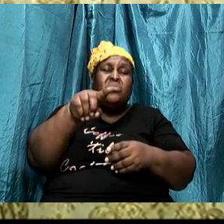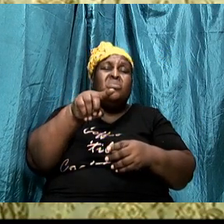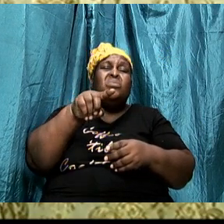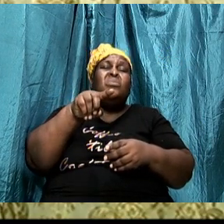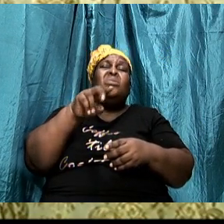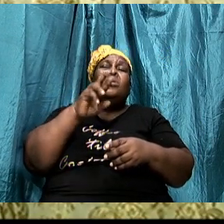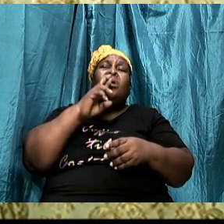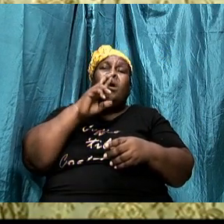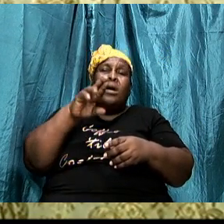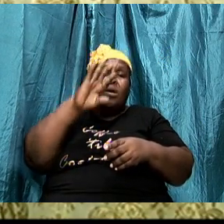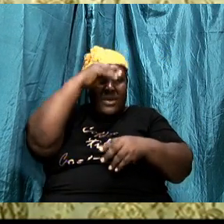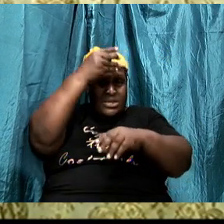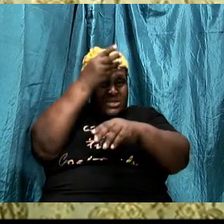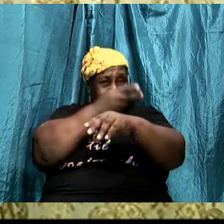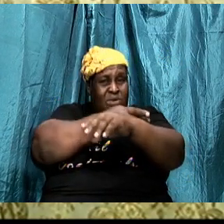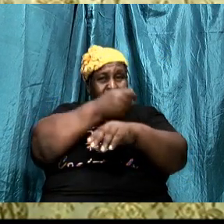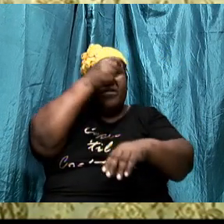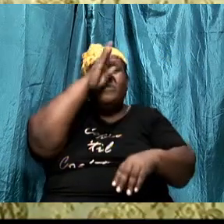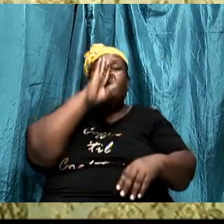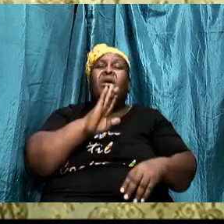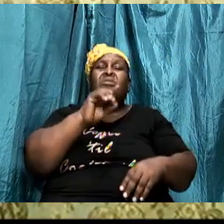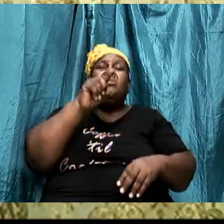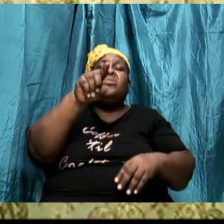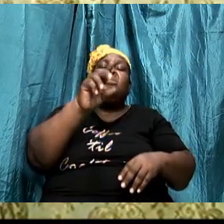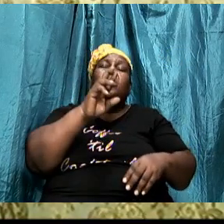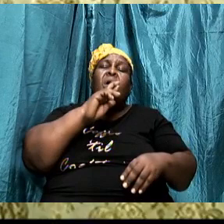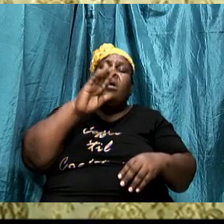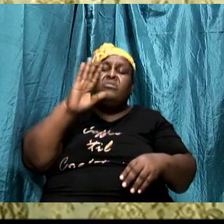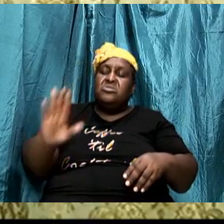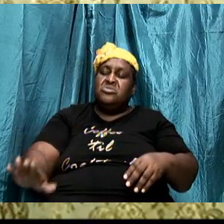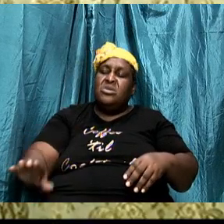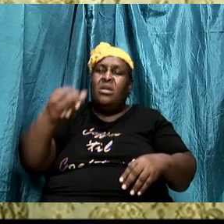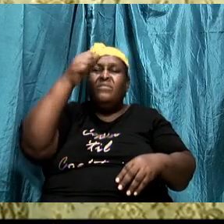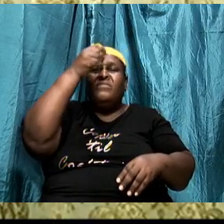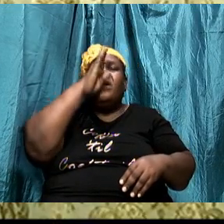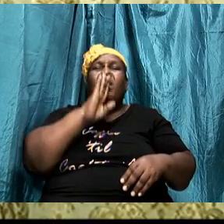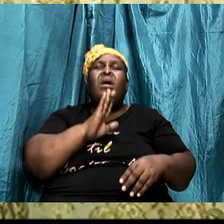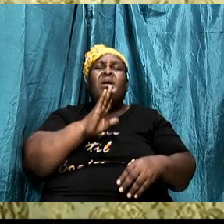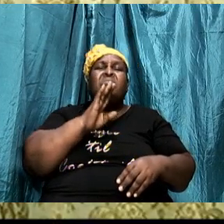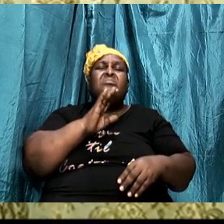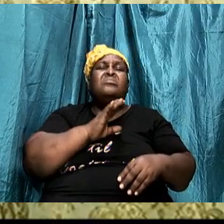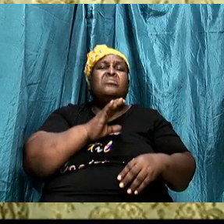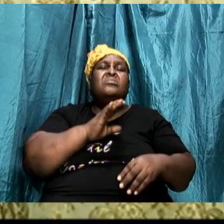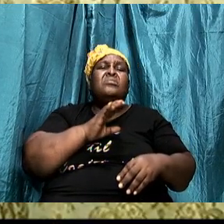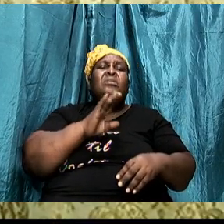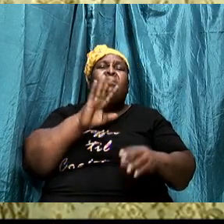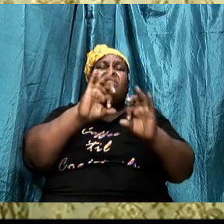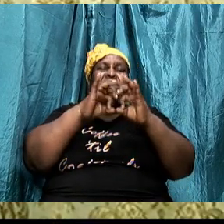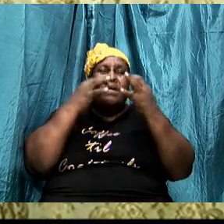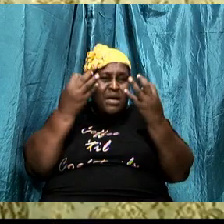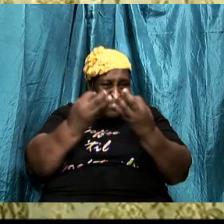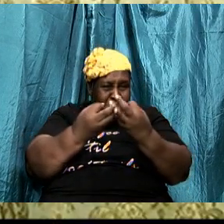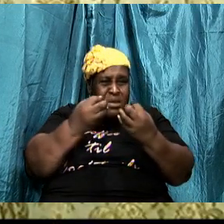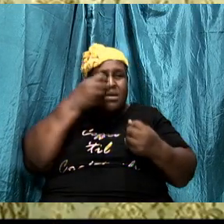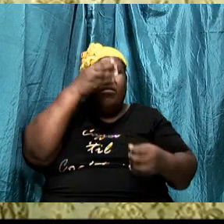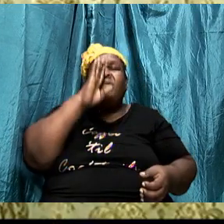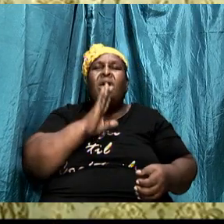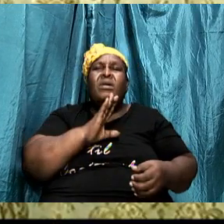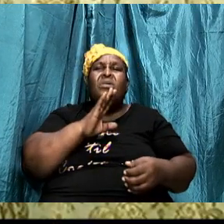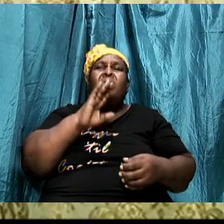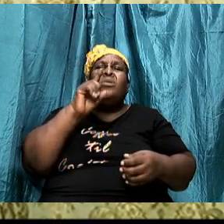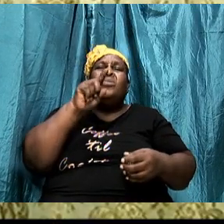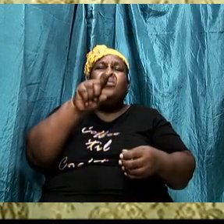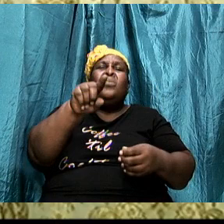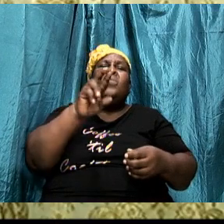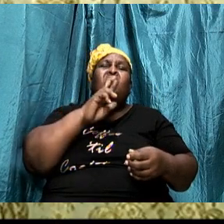of God you are a child of God and being a child of God you are an hear of God it means that you are